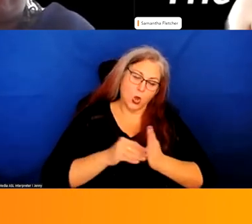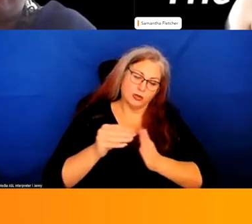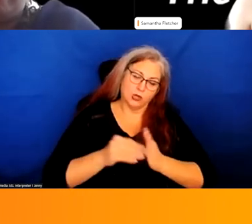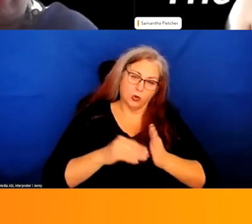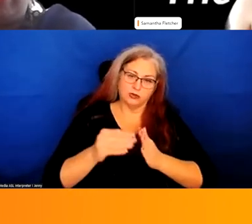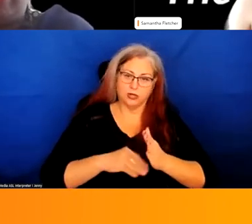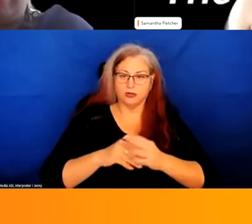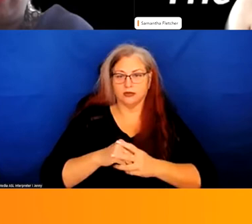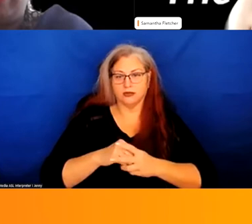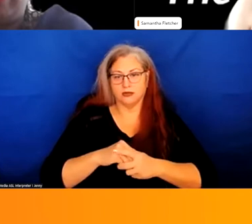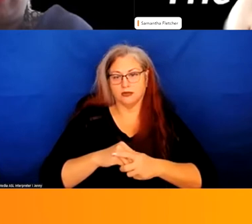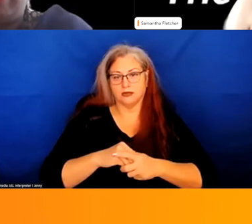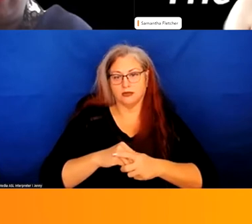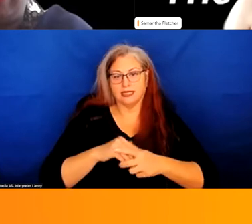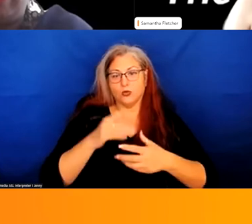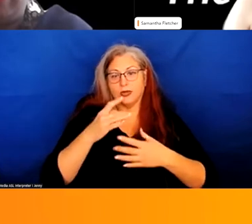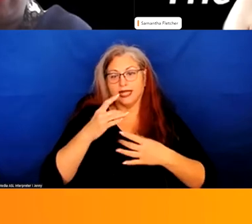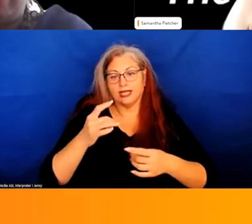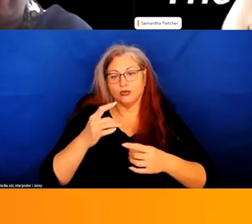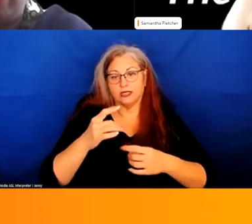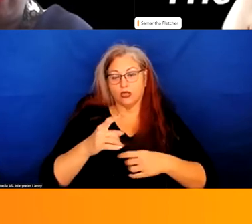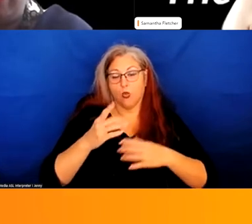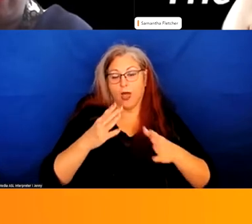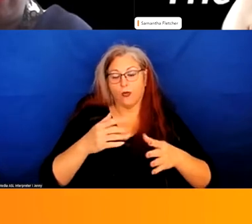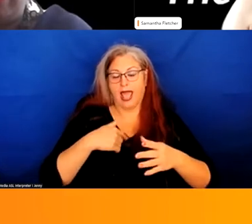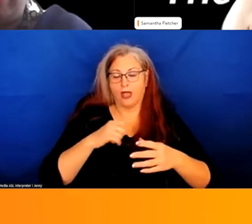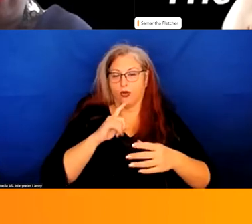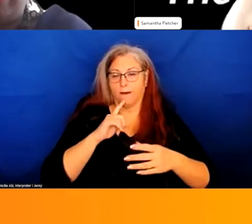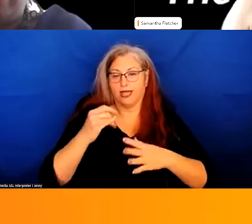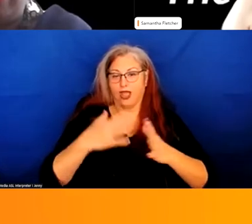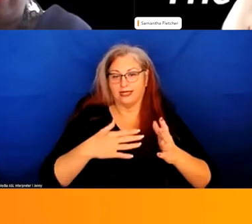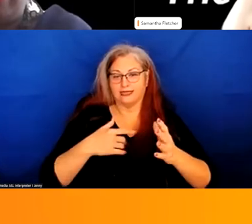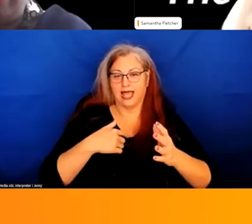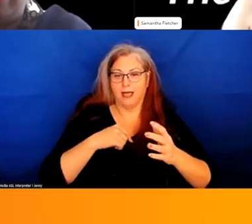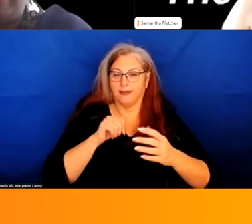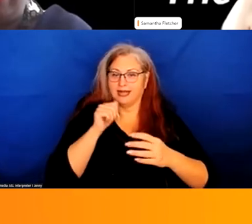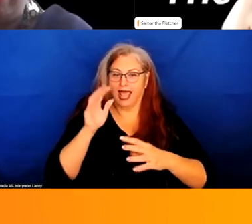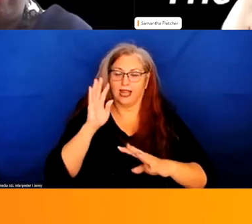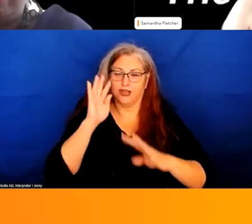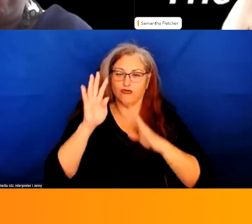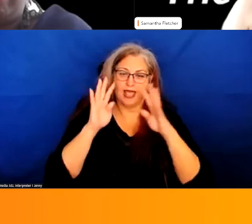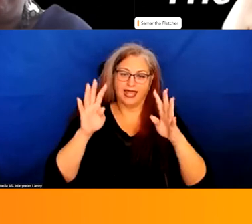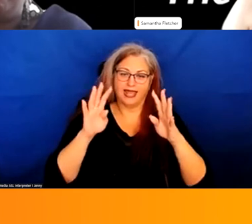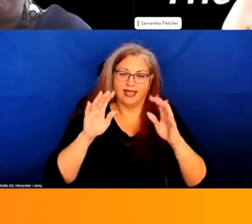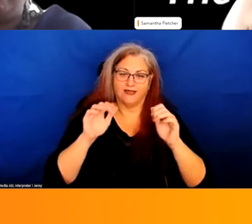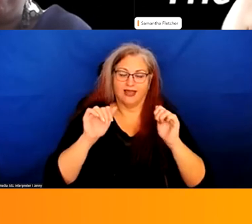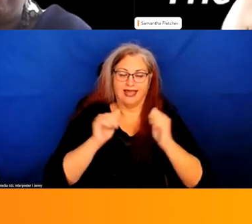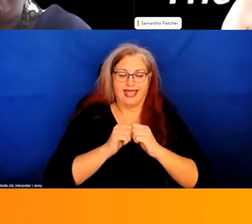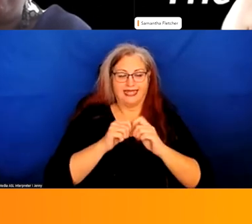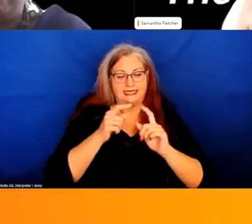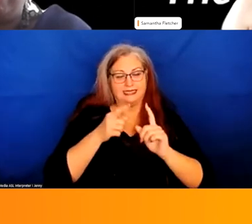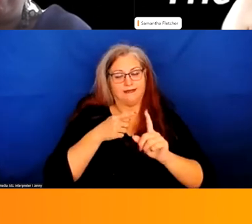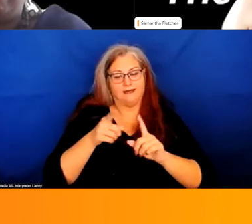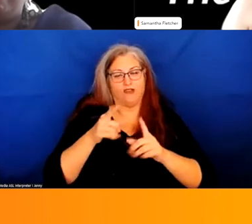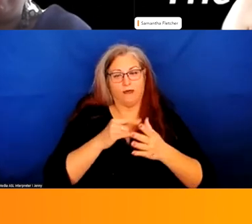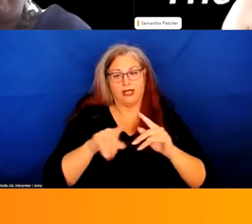Um, this is interesting enough, the one way that I get to be an artist. I'm not creative in like the essential artist way, but to